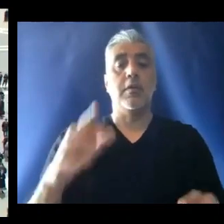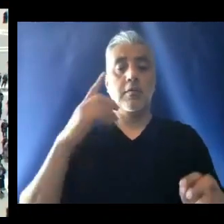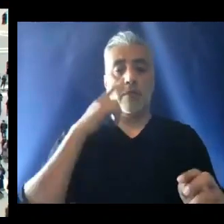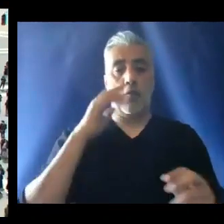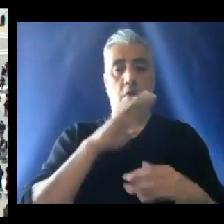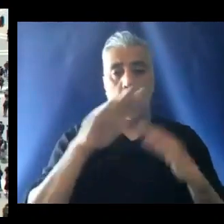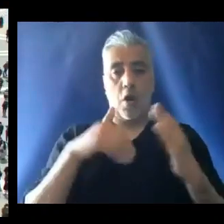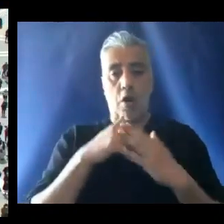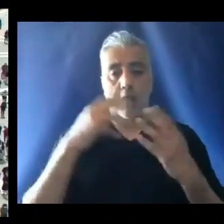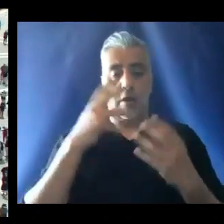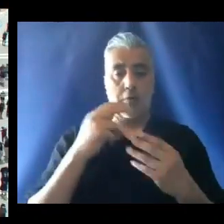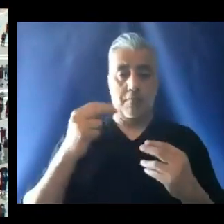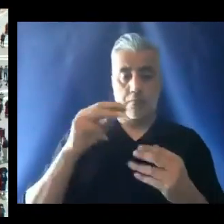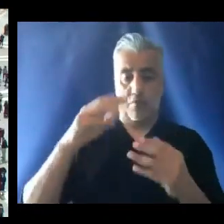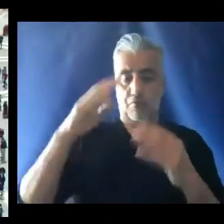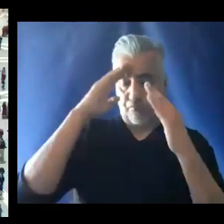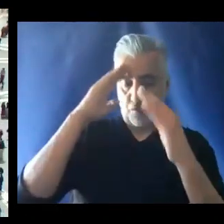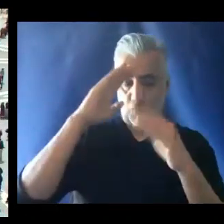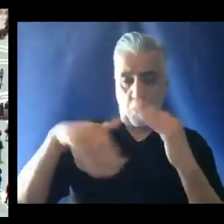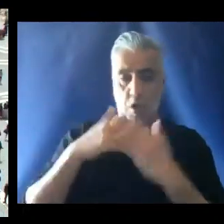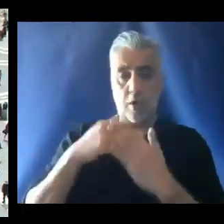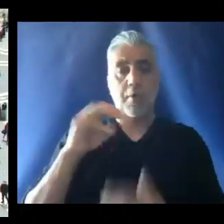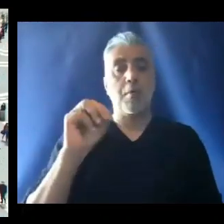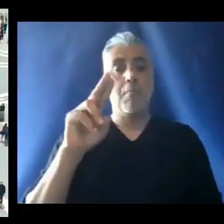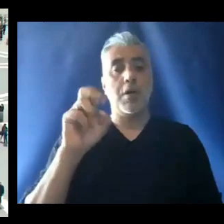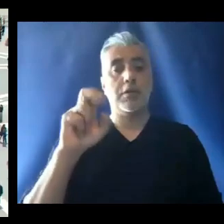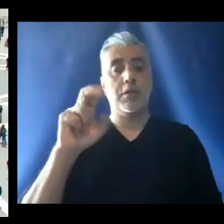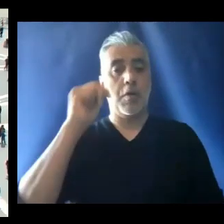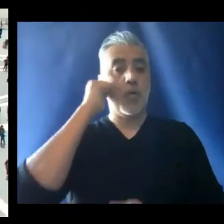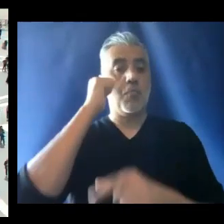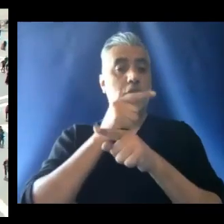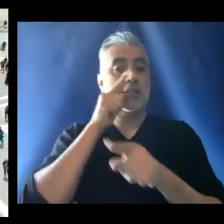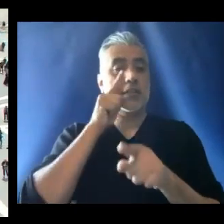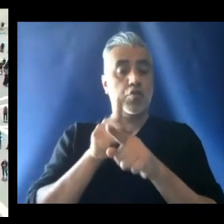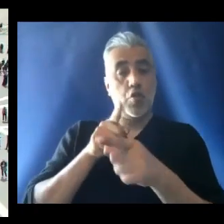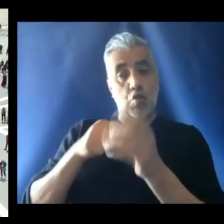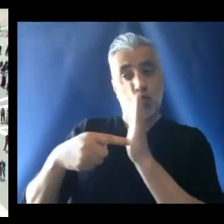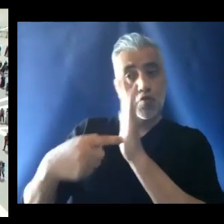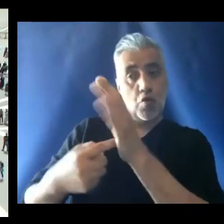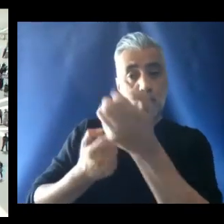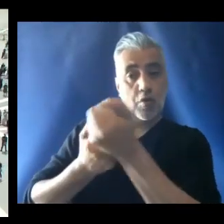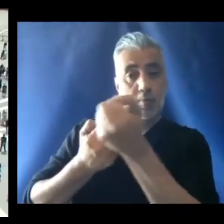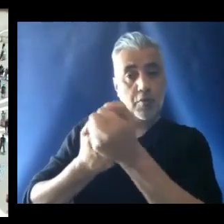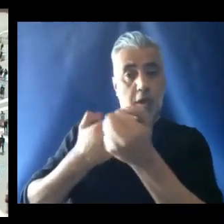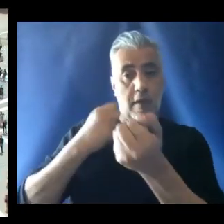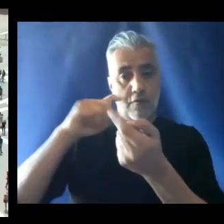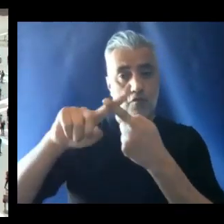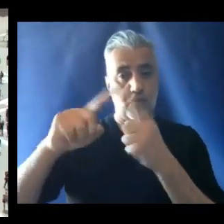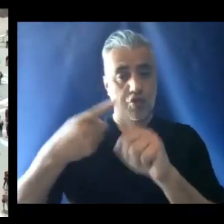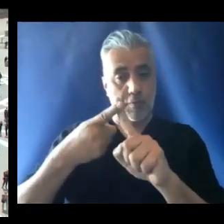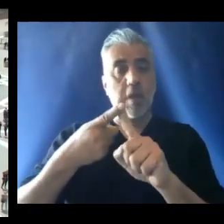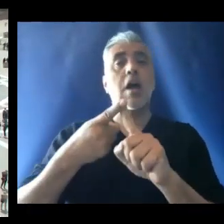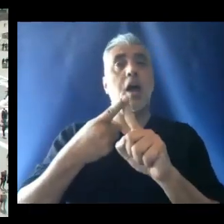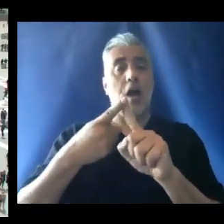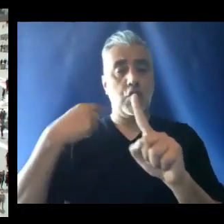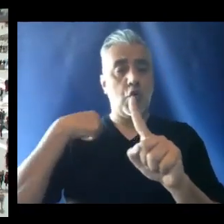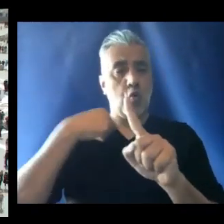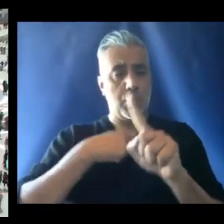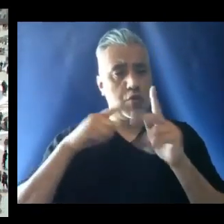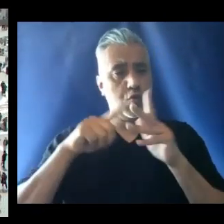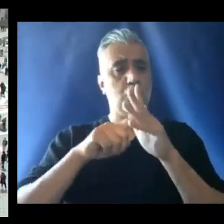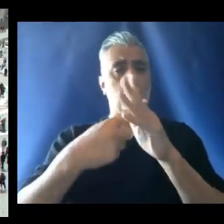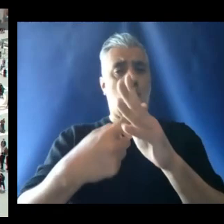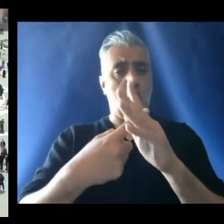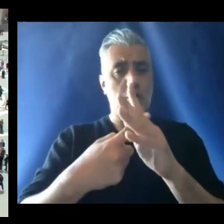all our Muslim brothers and sisters to show solidarity and friendship as they start the